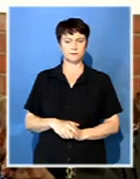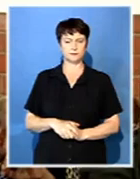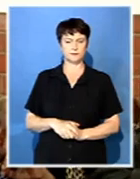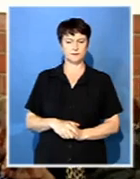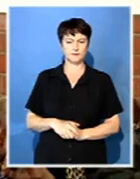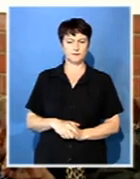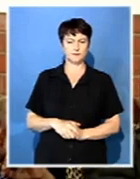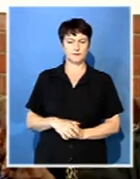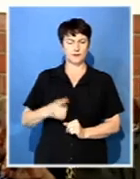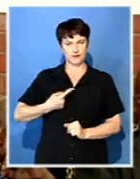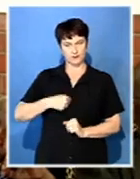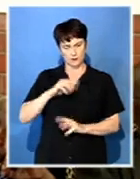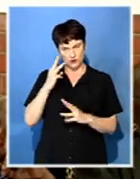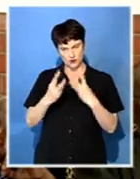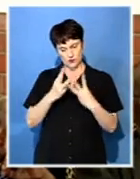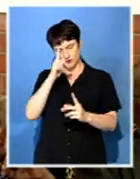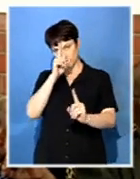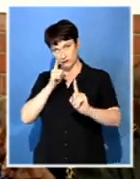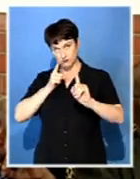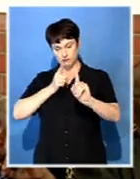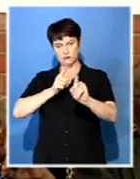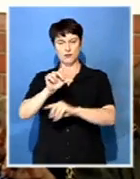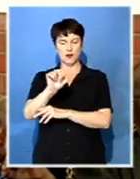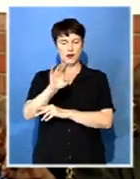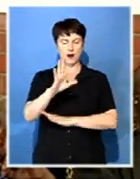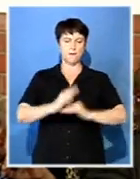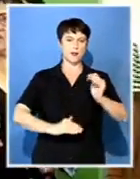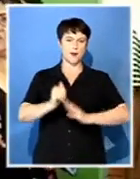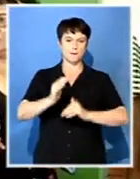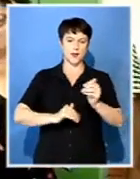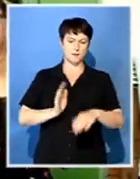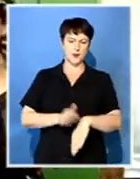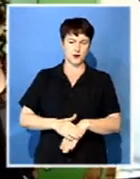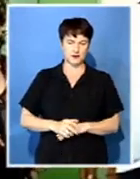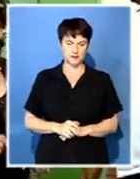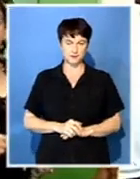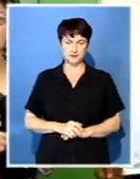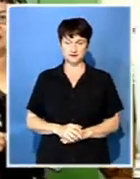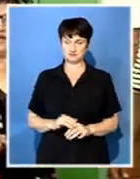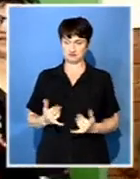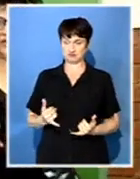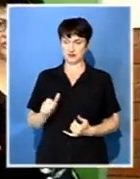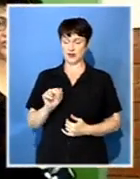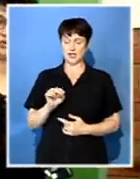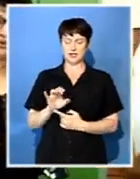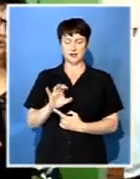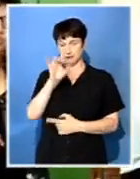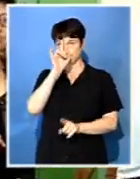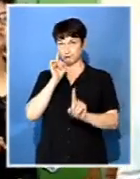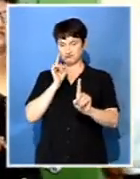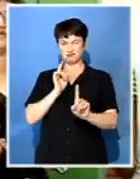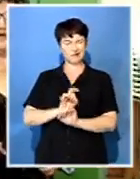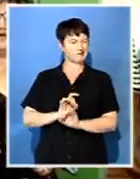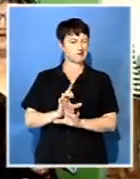clear on its attempts